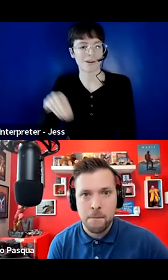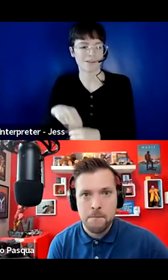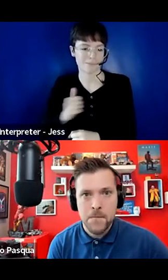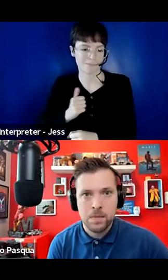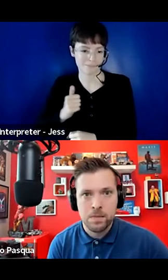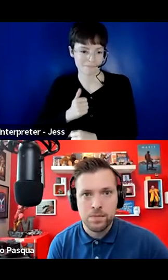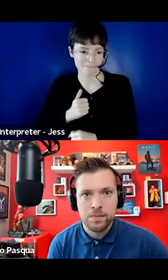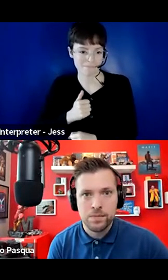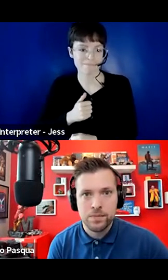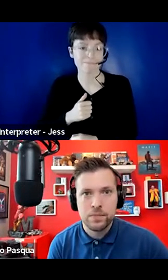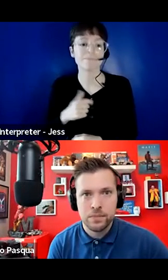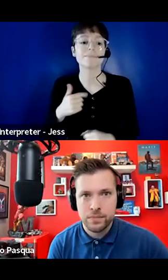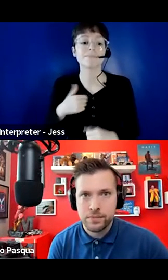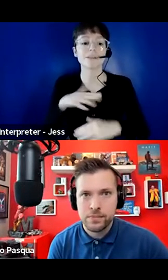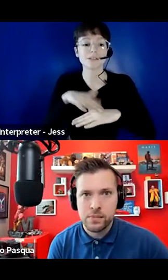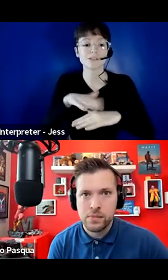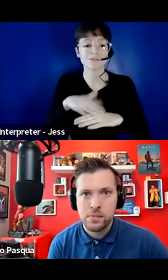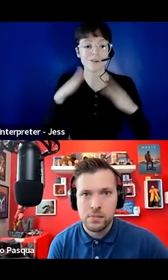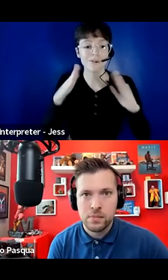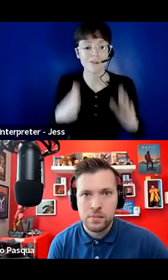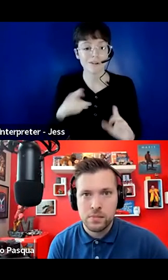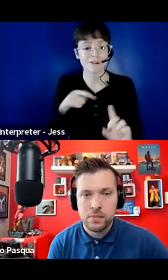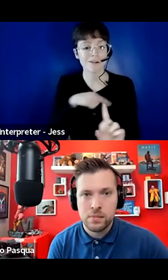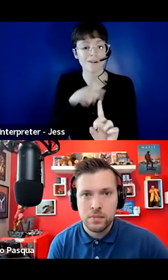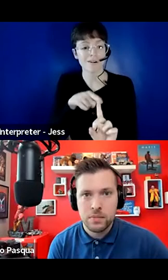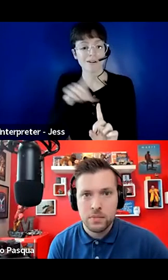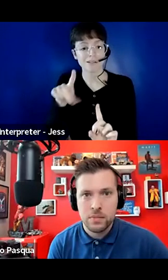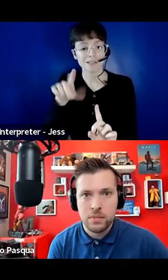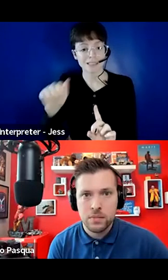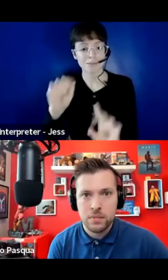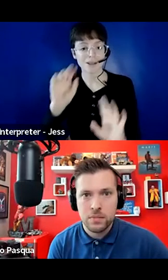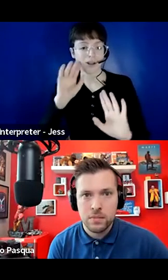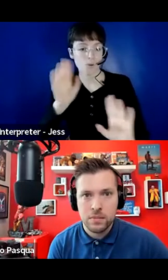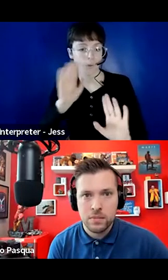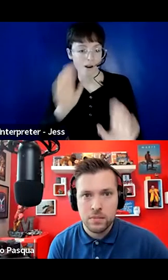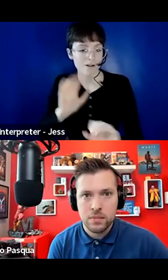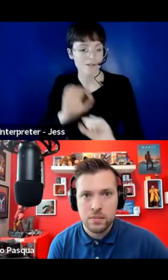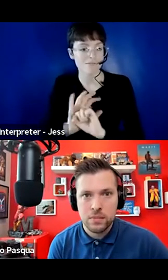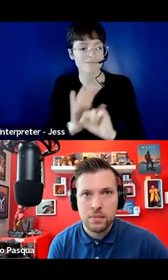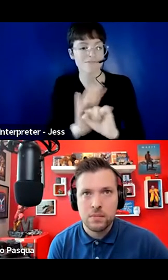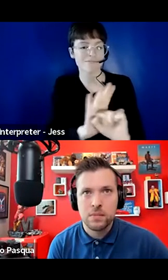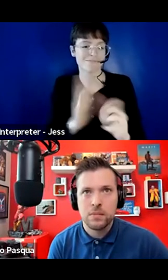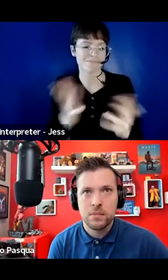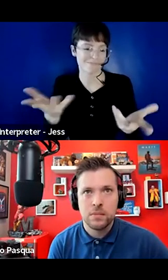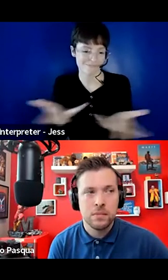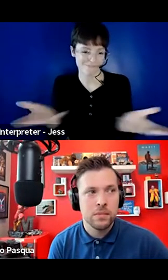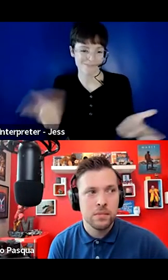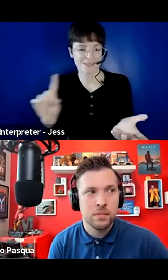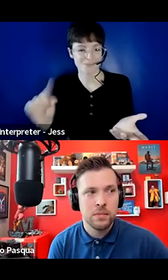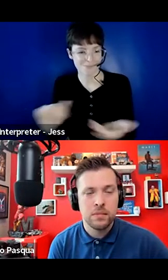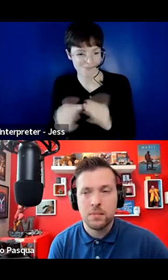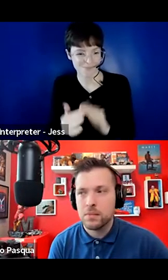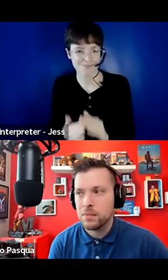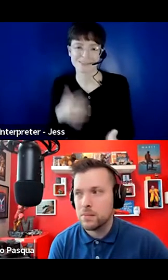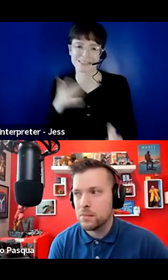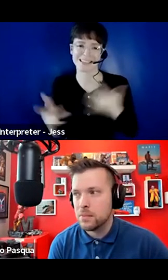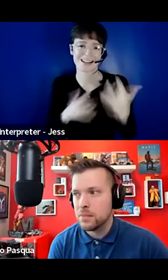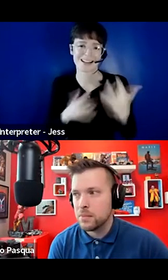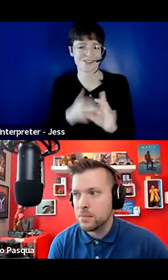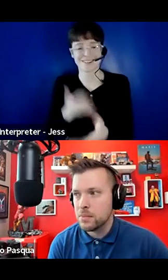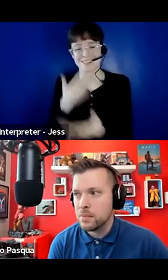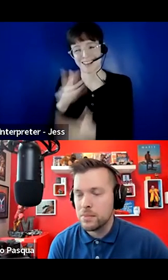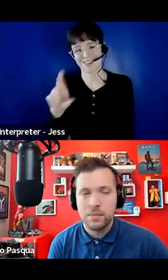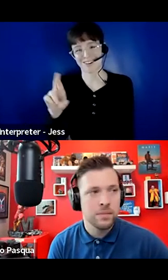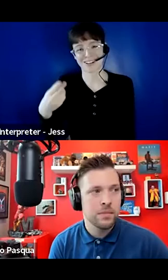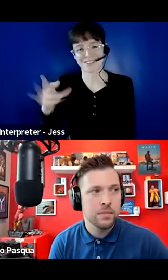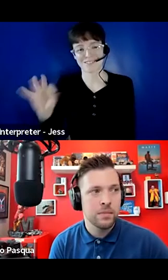awareness training and advocacy within our community. I'm very excited to be here today. Thank you to the Rick Hansen Foundation for hosting